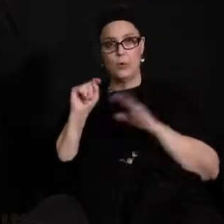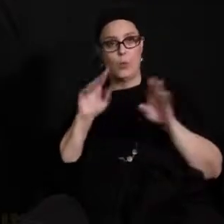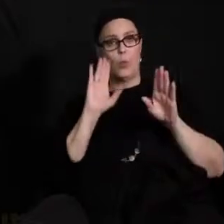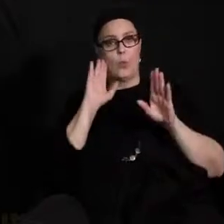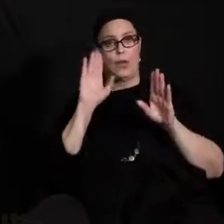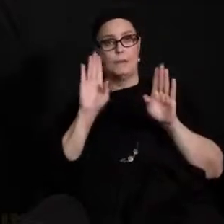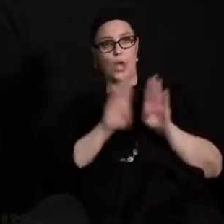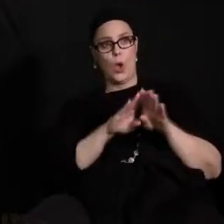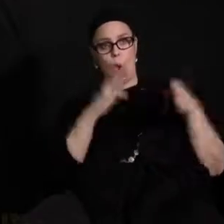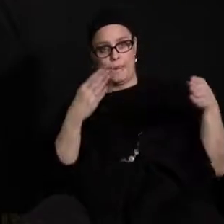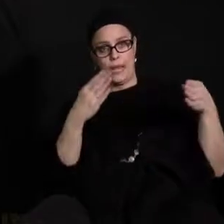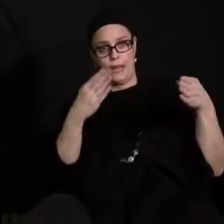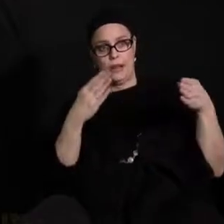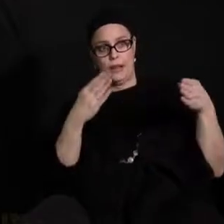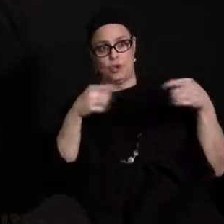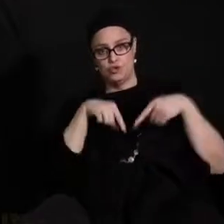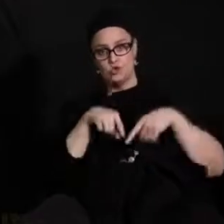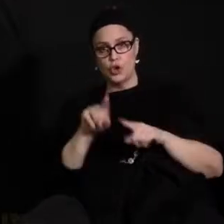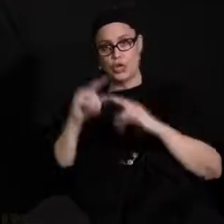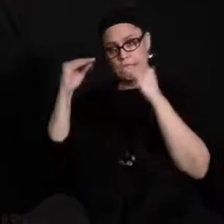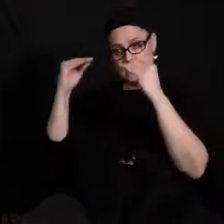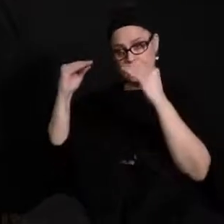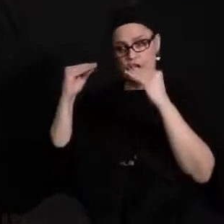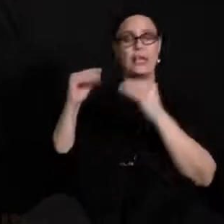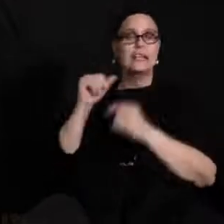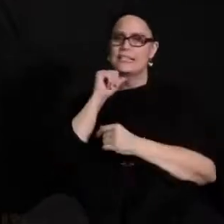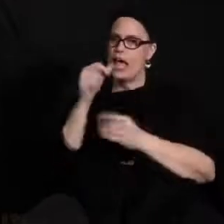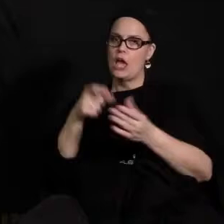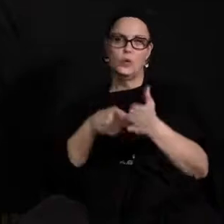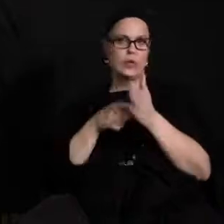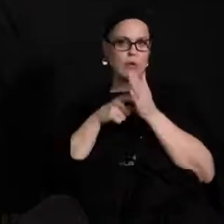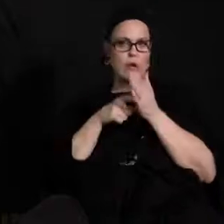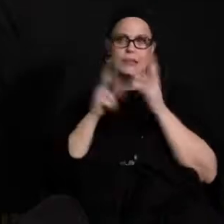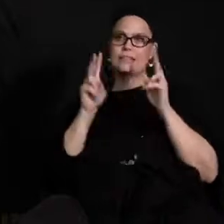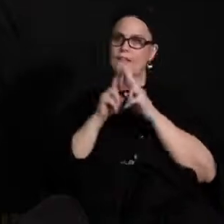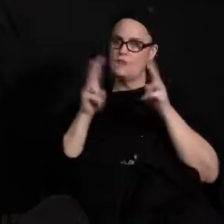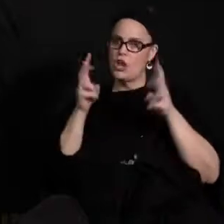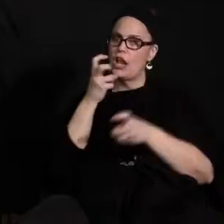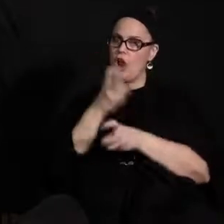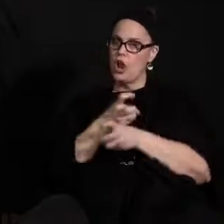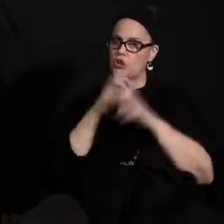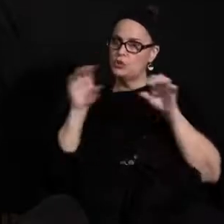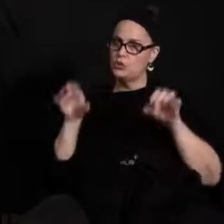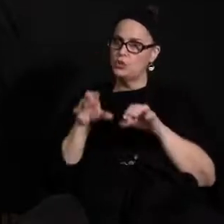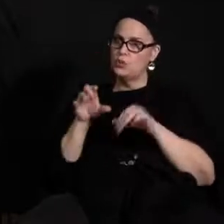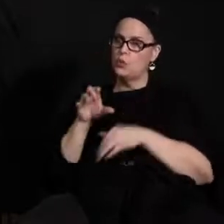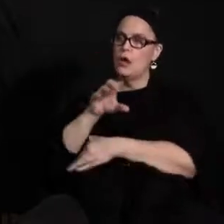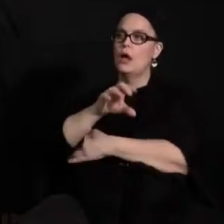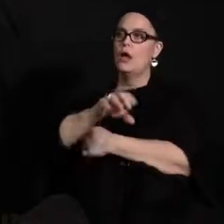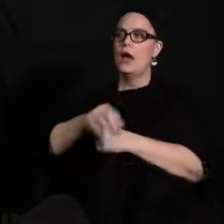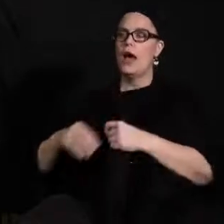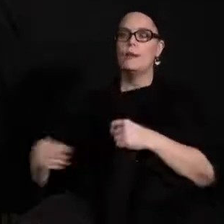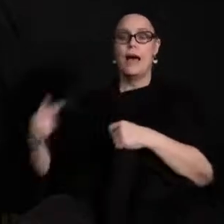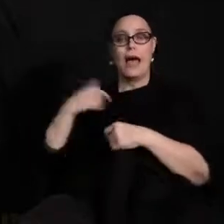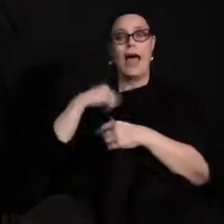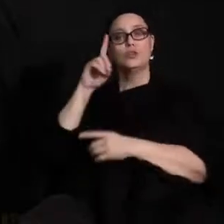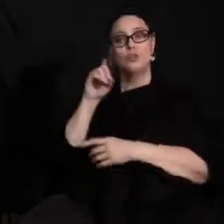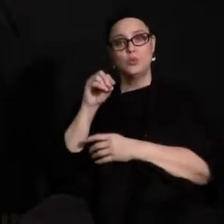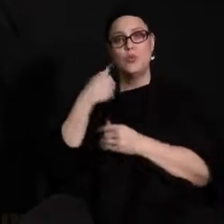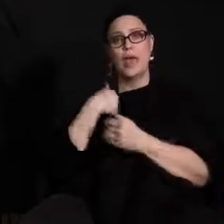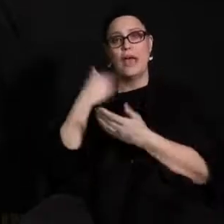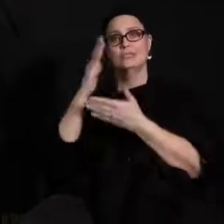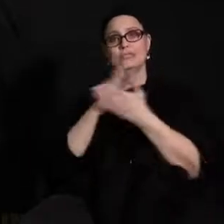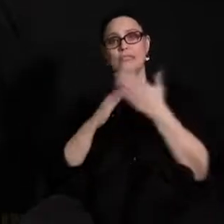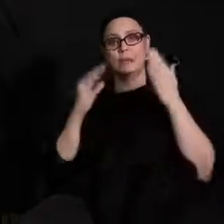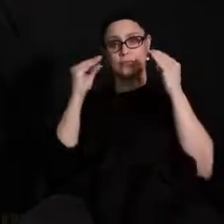that is not a requirement of teachers and it is very difficult to do um but i do have teachers who are are